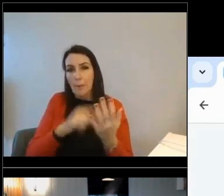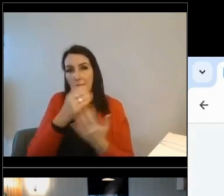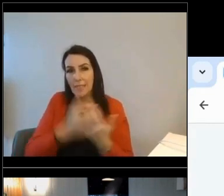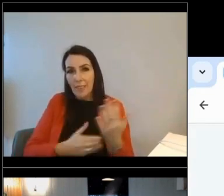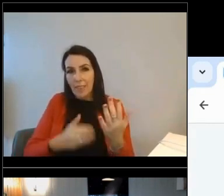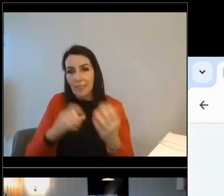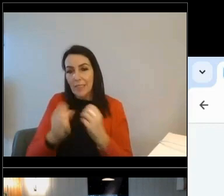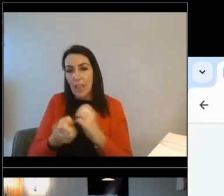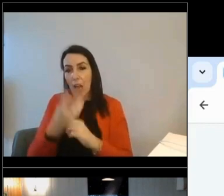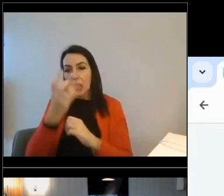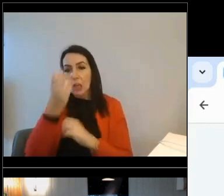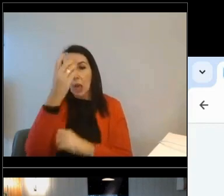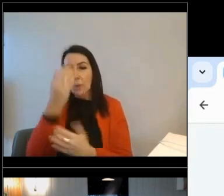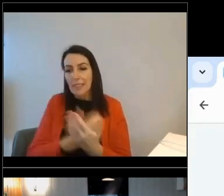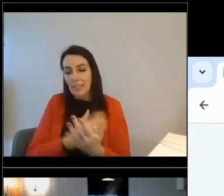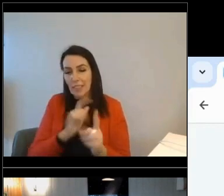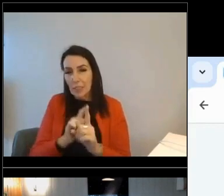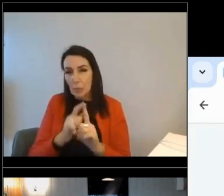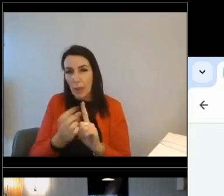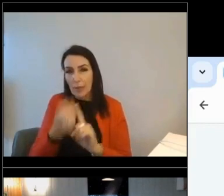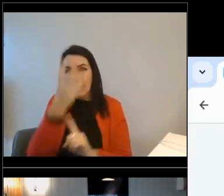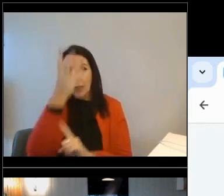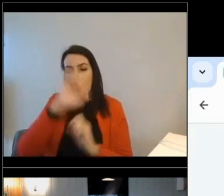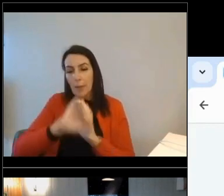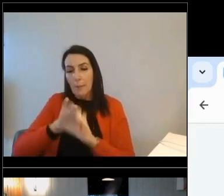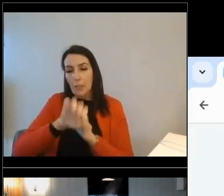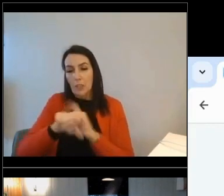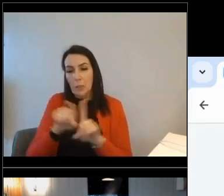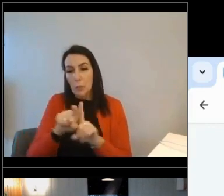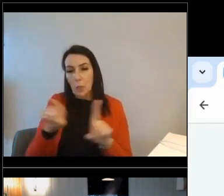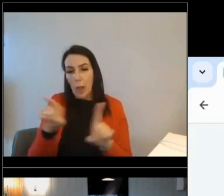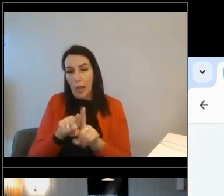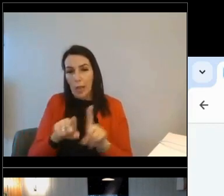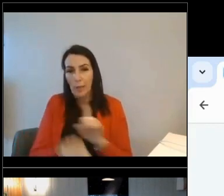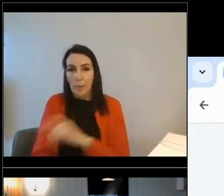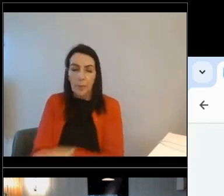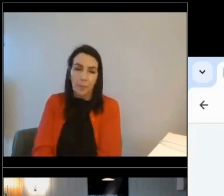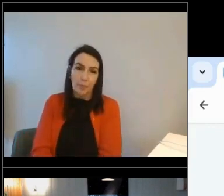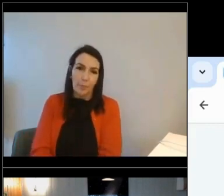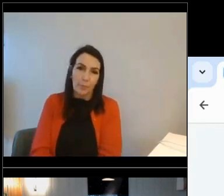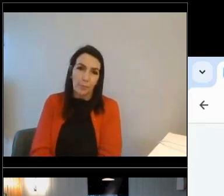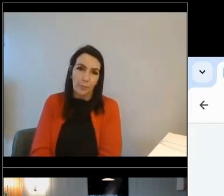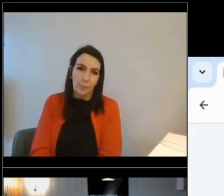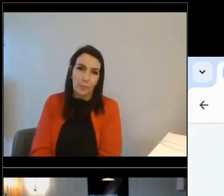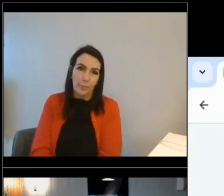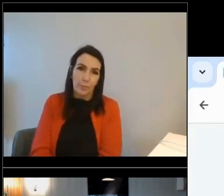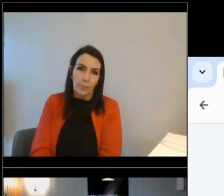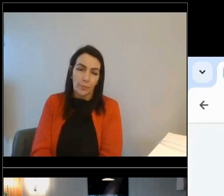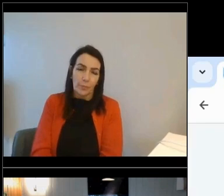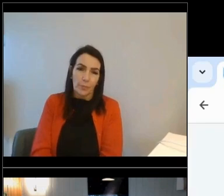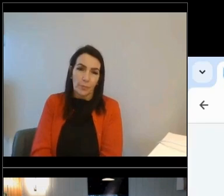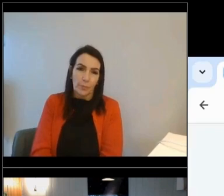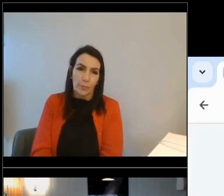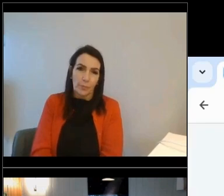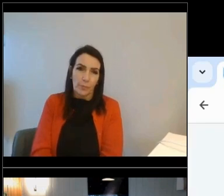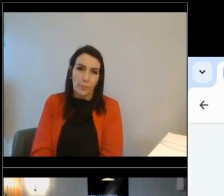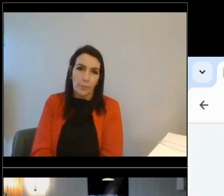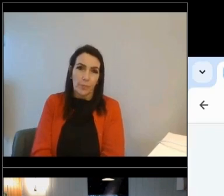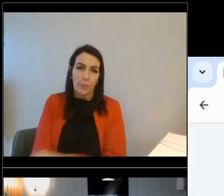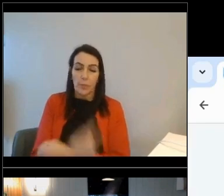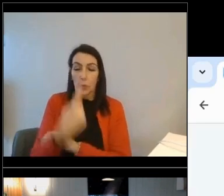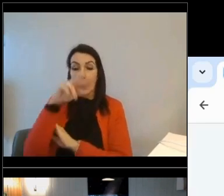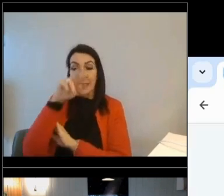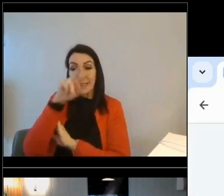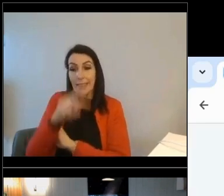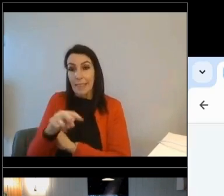which is really important. Carbon emissions will become more and more part of the conversation. Sorry, you can scroll a bit quickly there. But you can see there's a lot